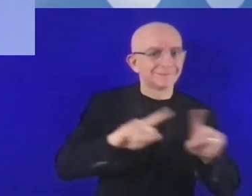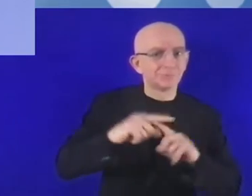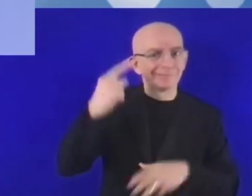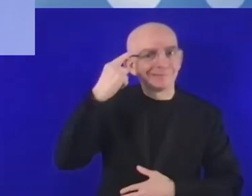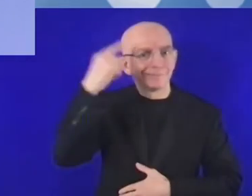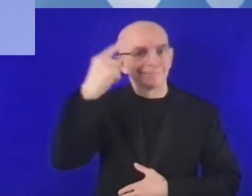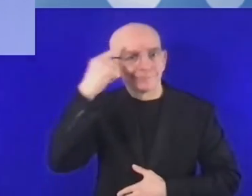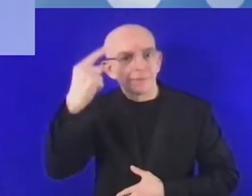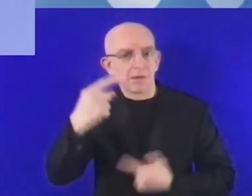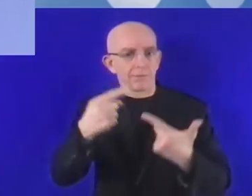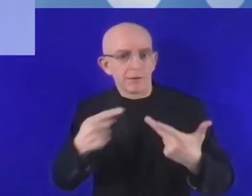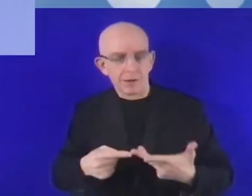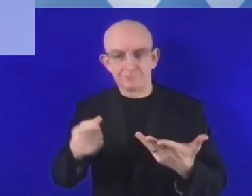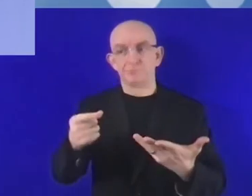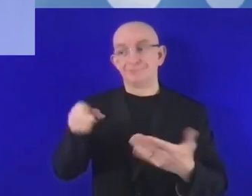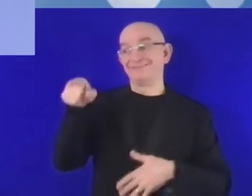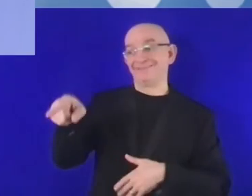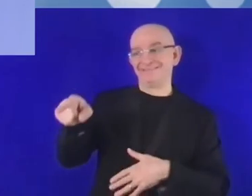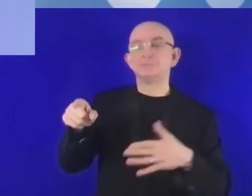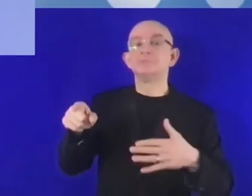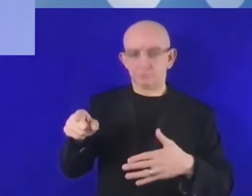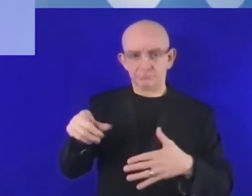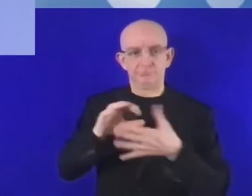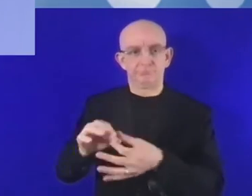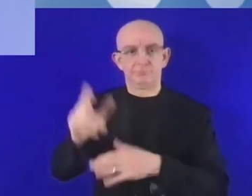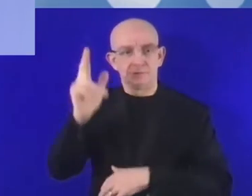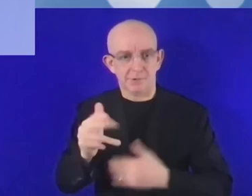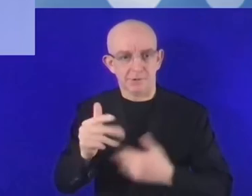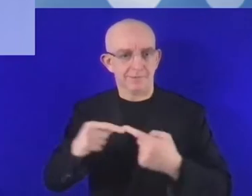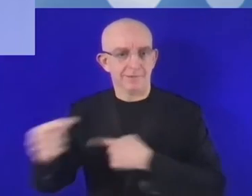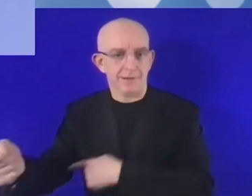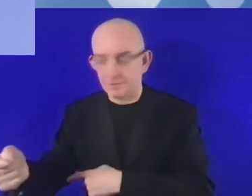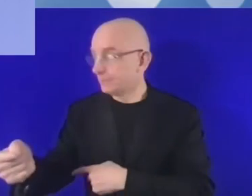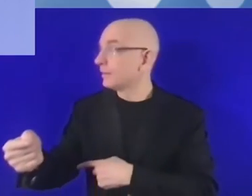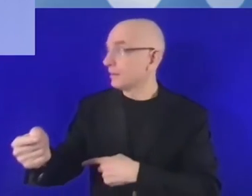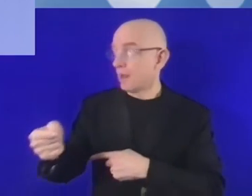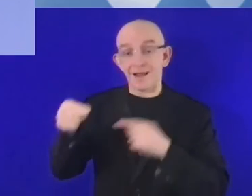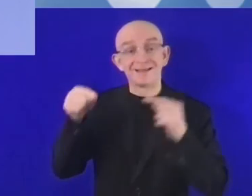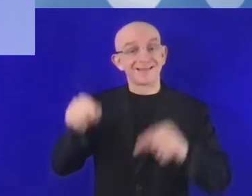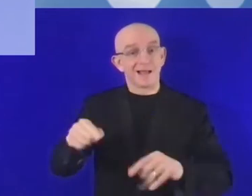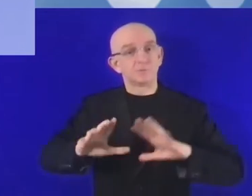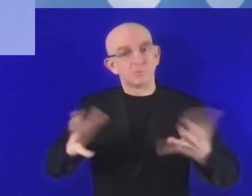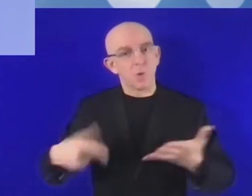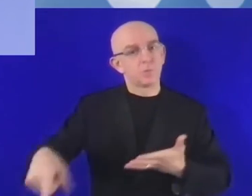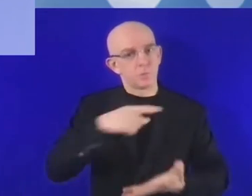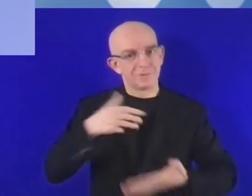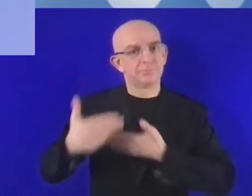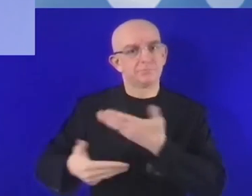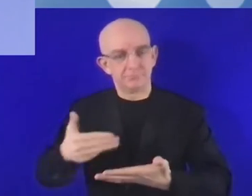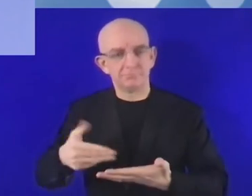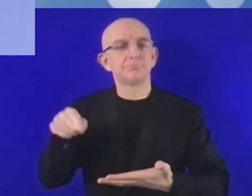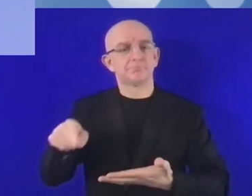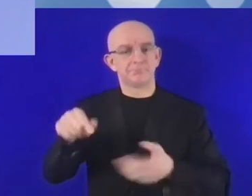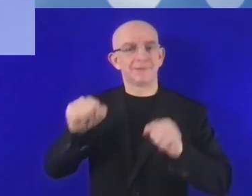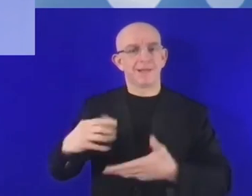other thing is in developing nations like Ethiopia. Few years before, access to finance, access to